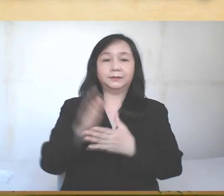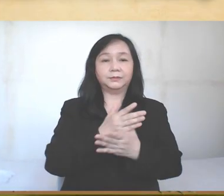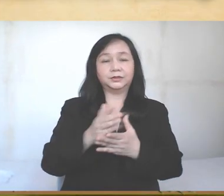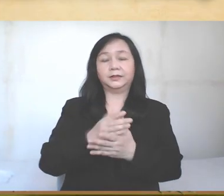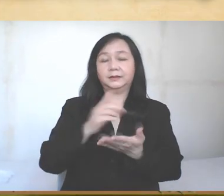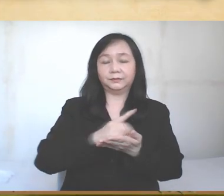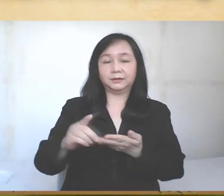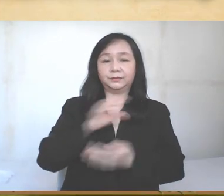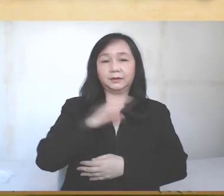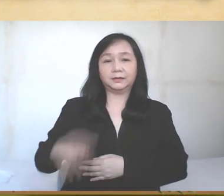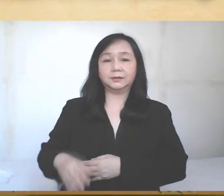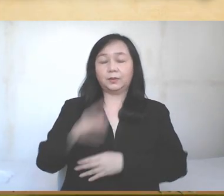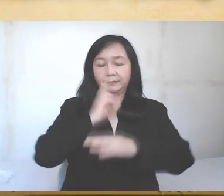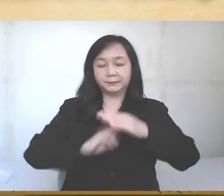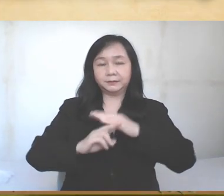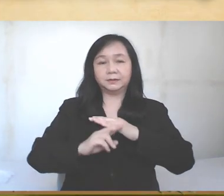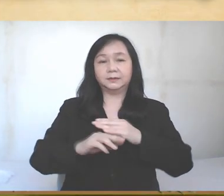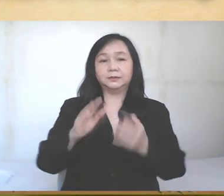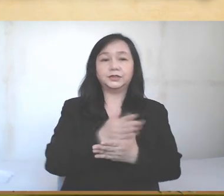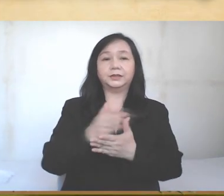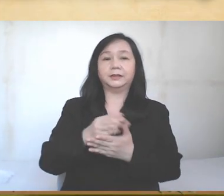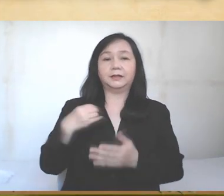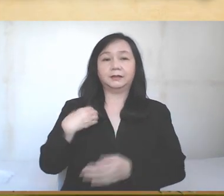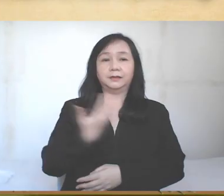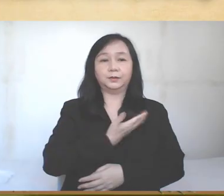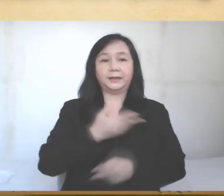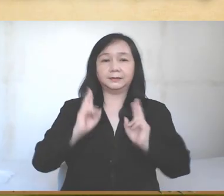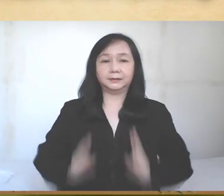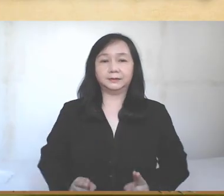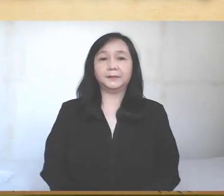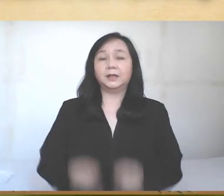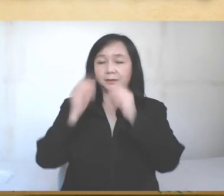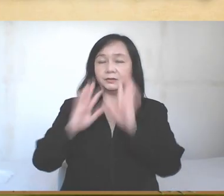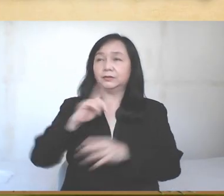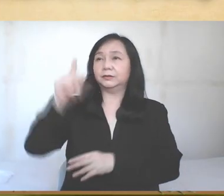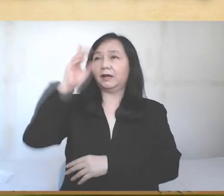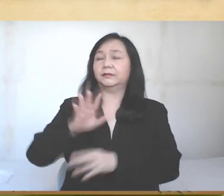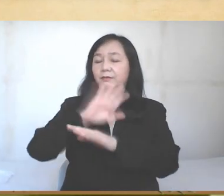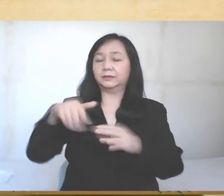come to share in the divinity of Christ who humbled himself to share in our humanity.